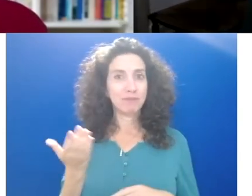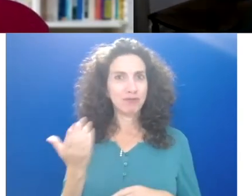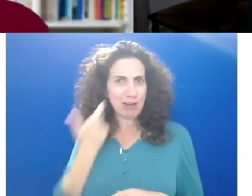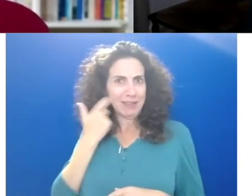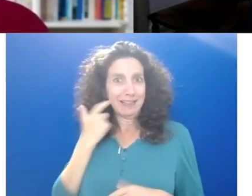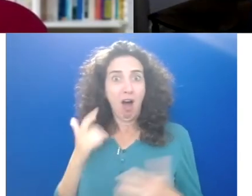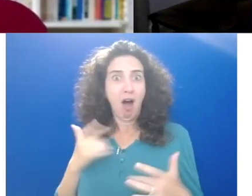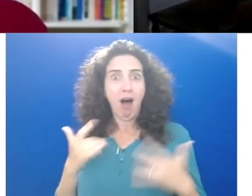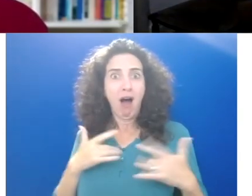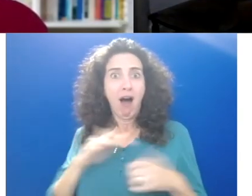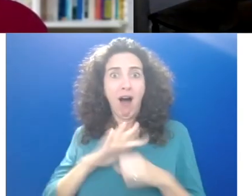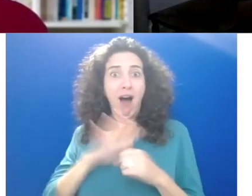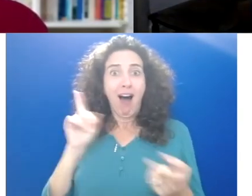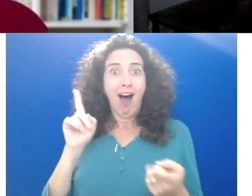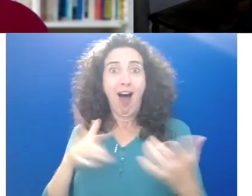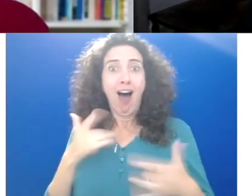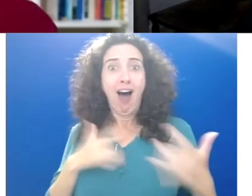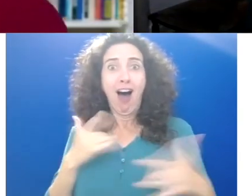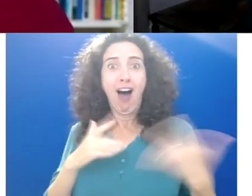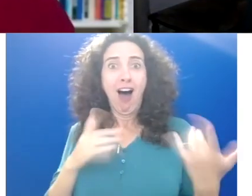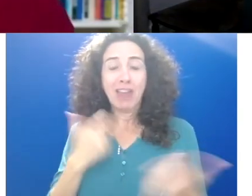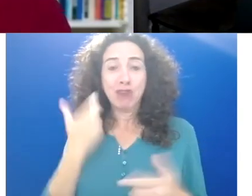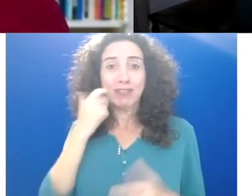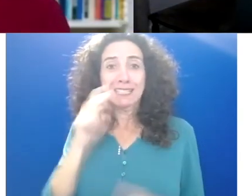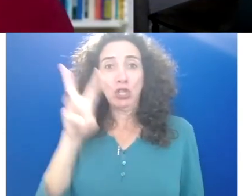Yeah. It's like, try not to cry while you're talking about fun, Catherine. Try not to cry.